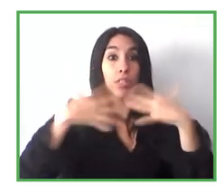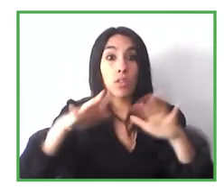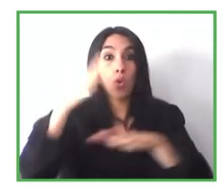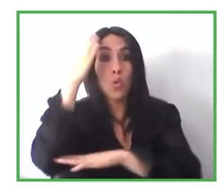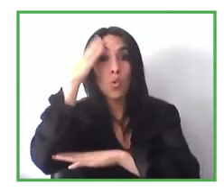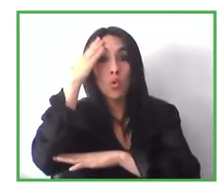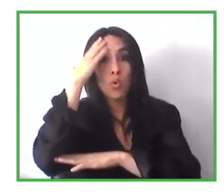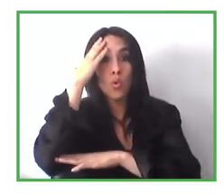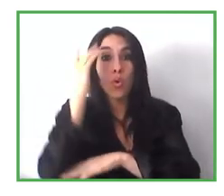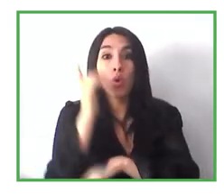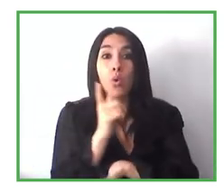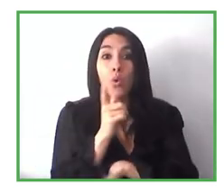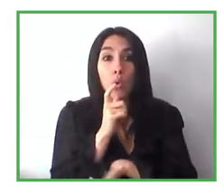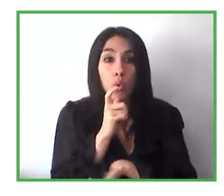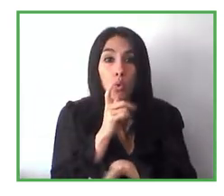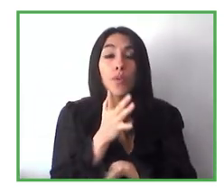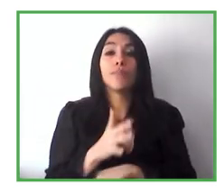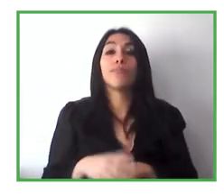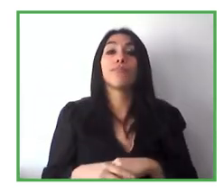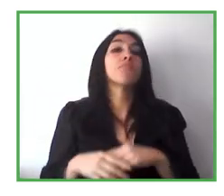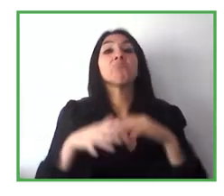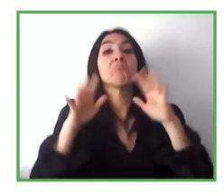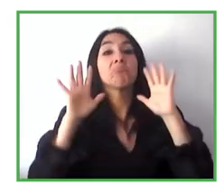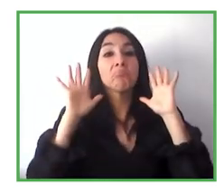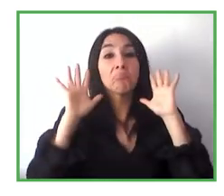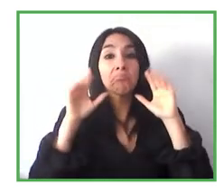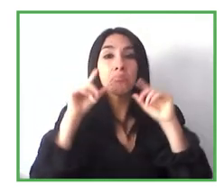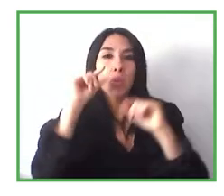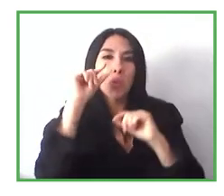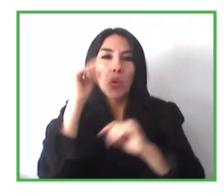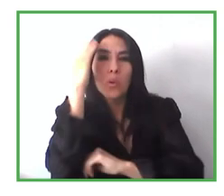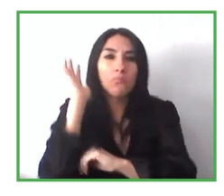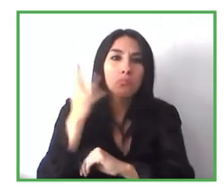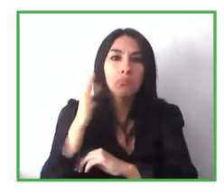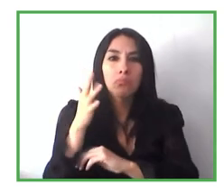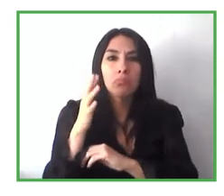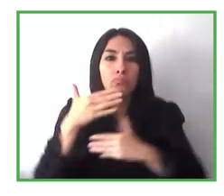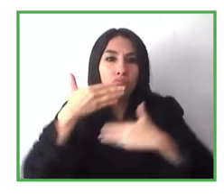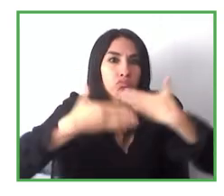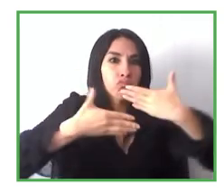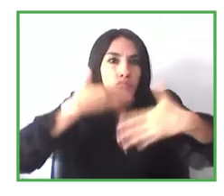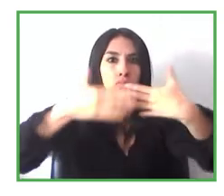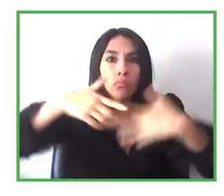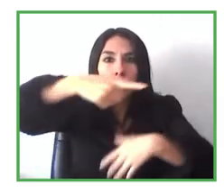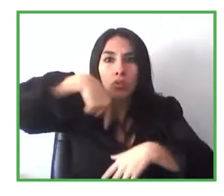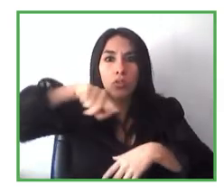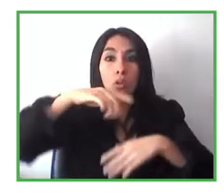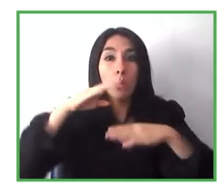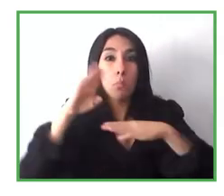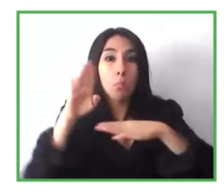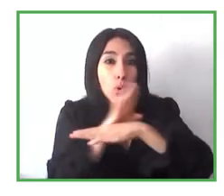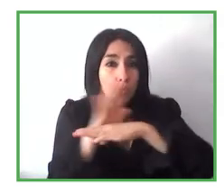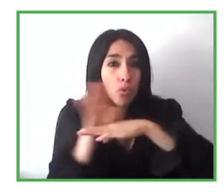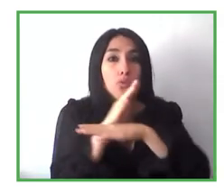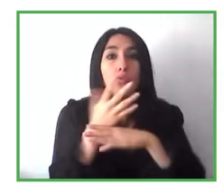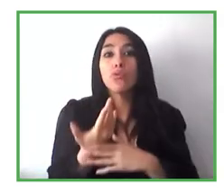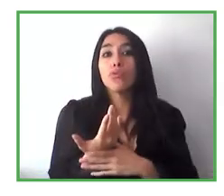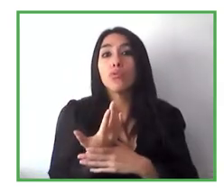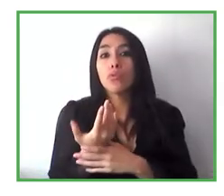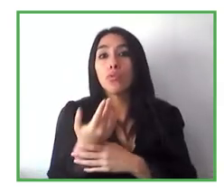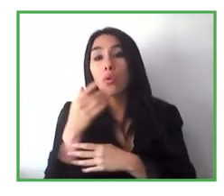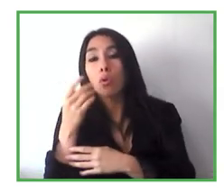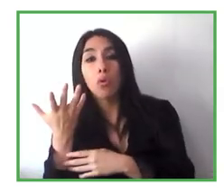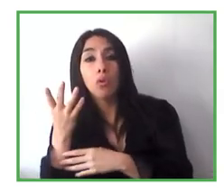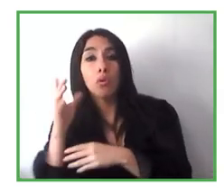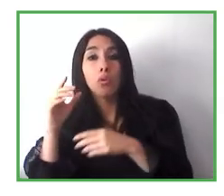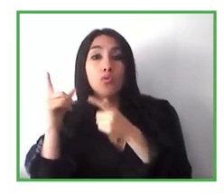have about how the companies work, what kind of customers we have, we could see if we can do